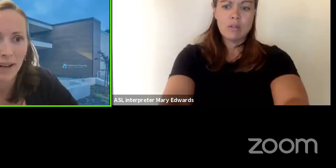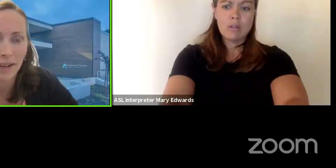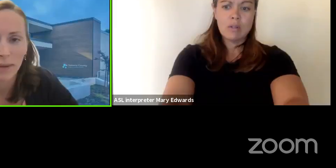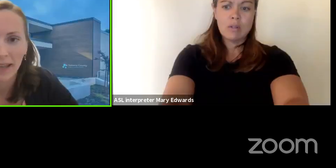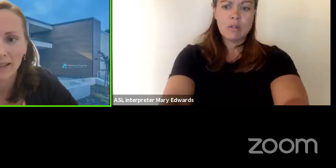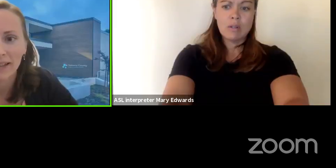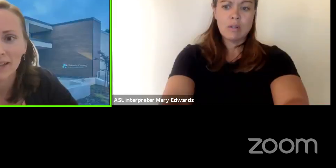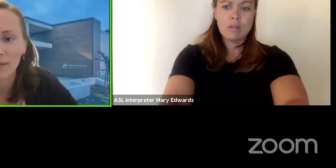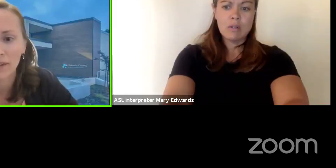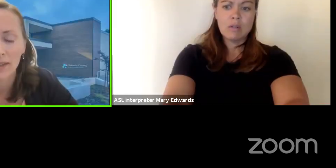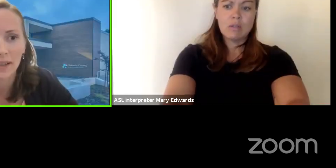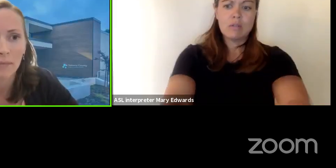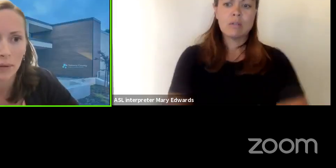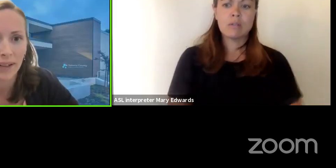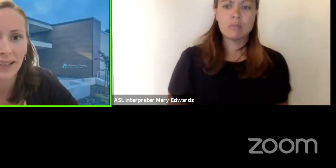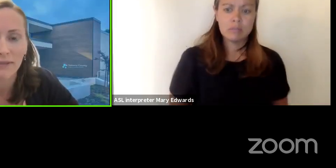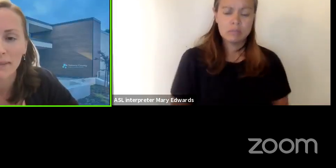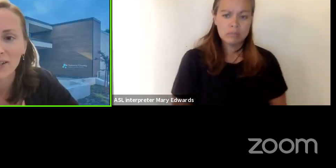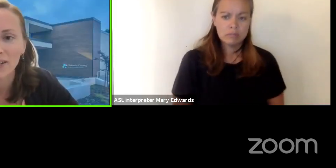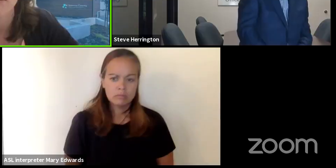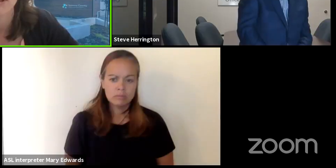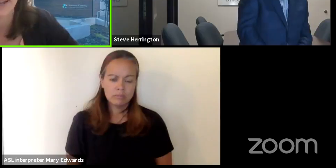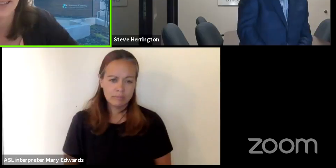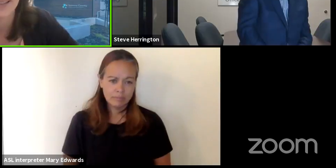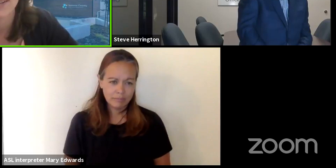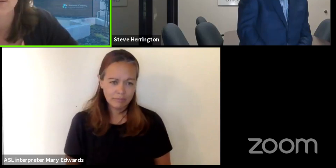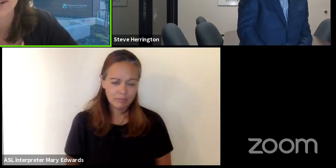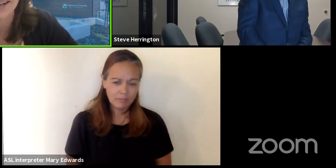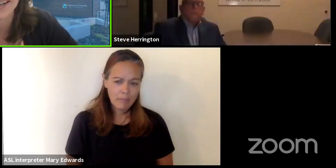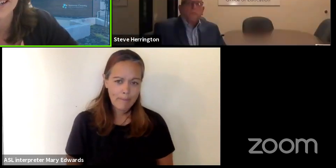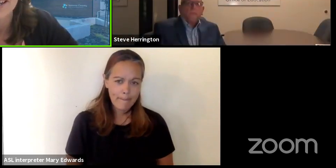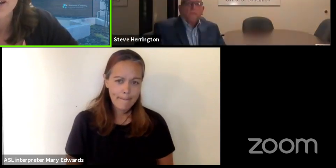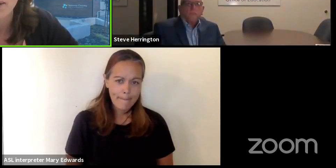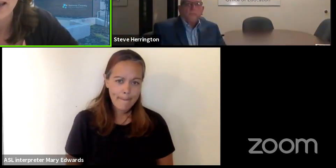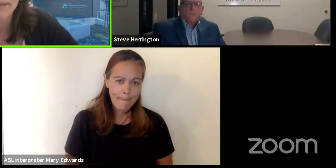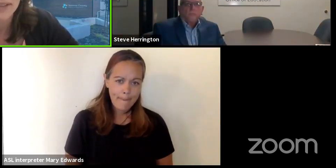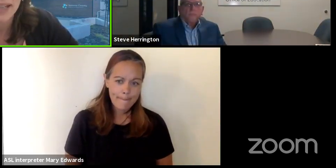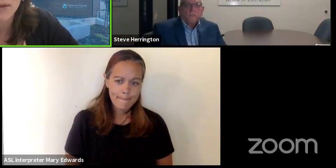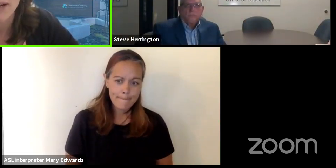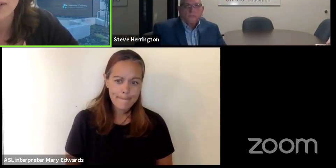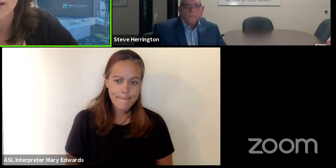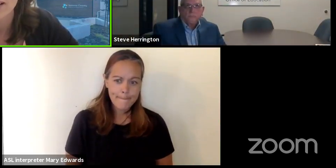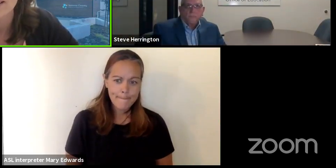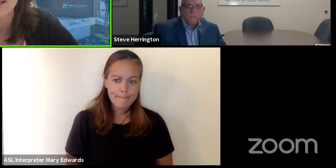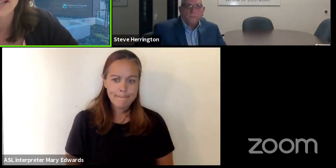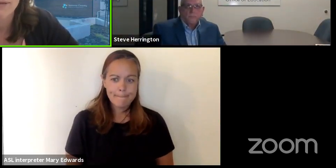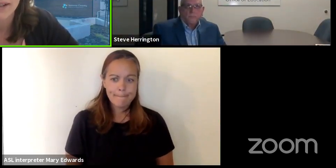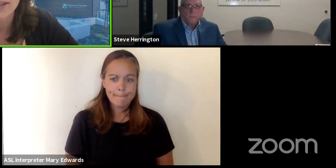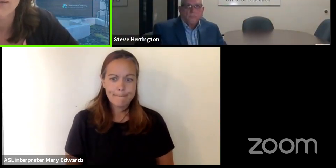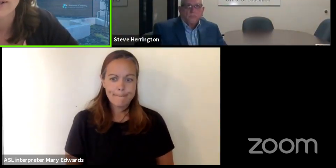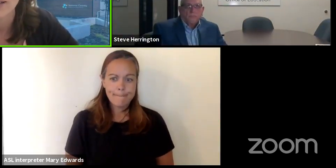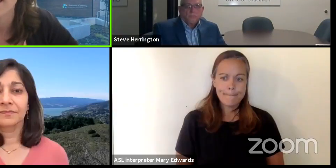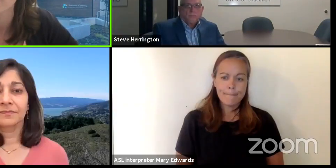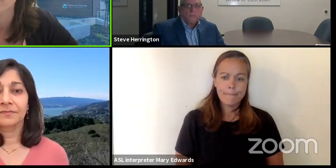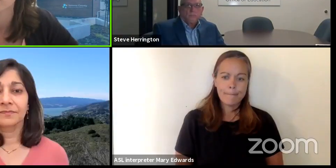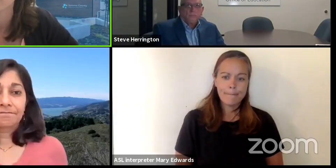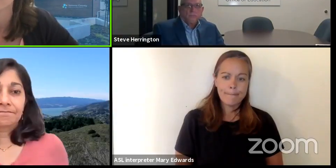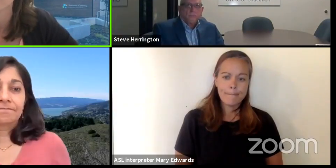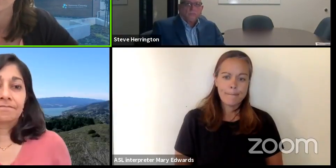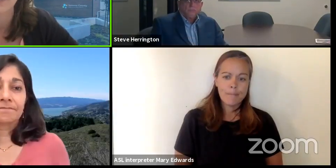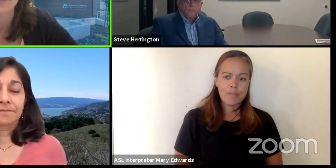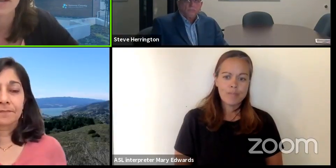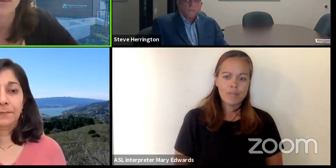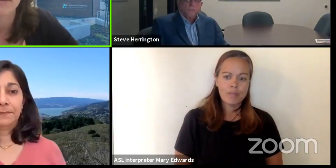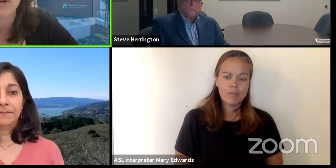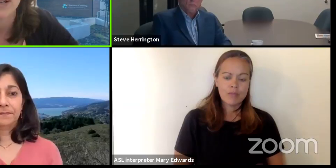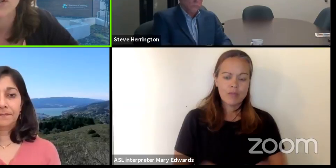thank you to all our panelists for the important information you've provided so far we have received questions in advance over email and we're